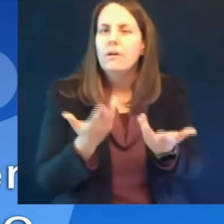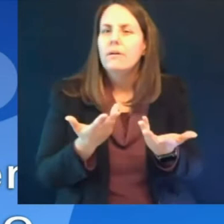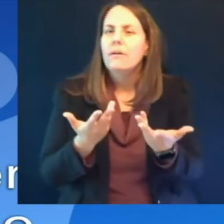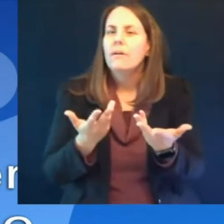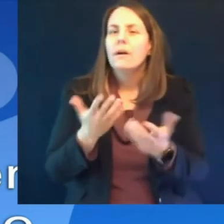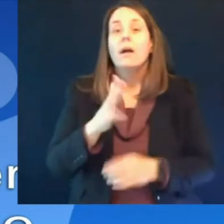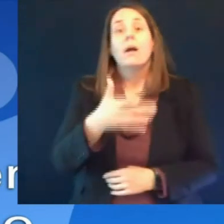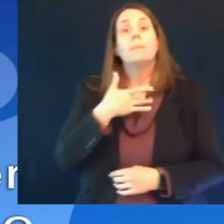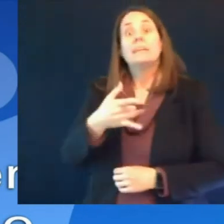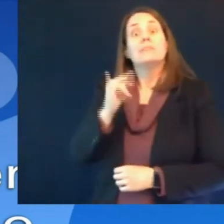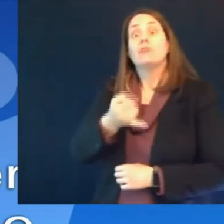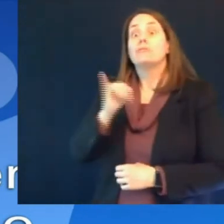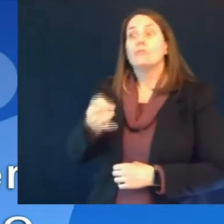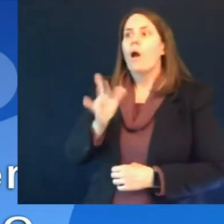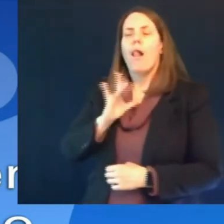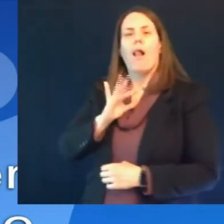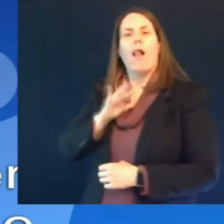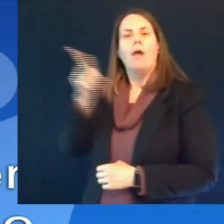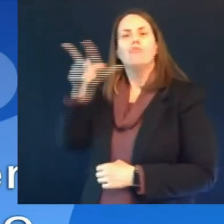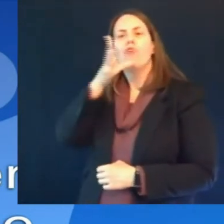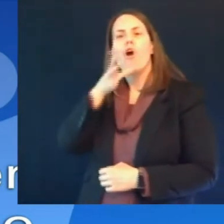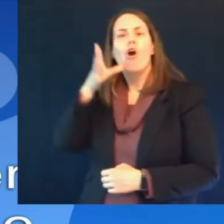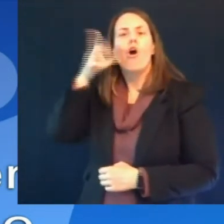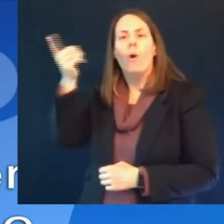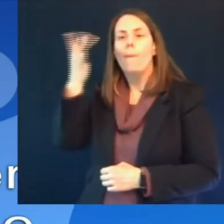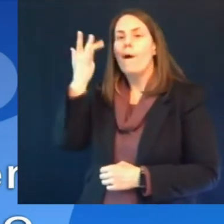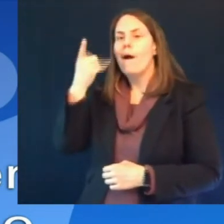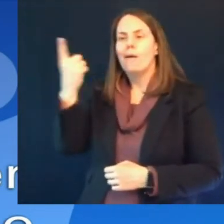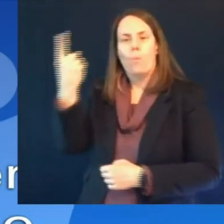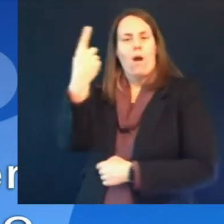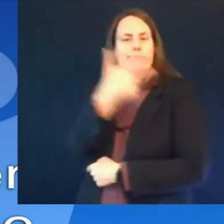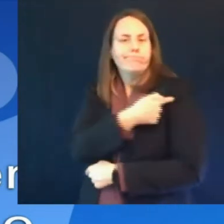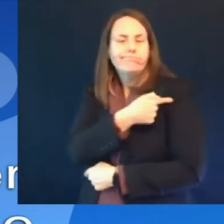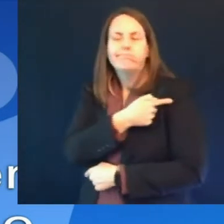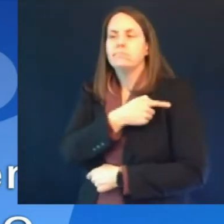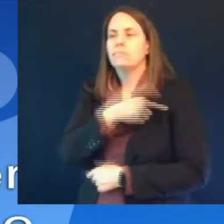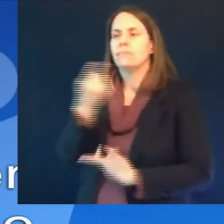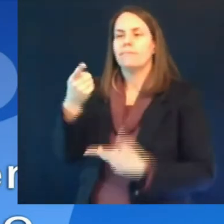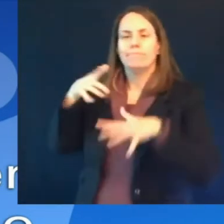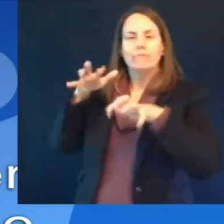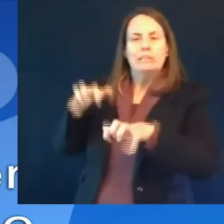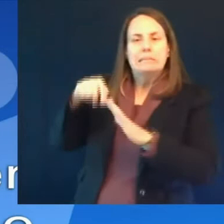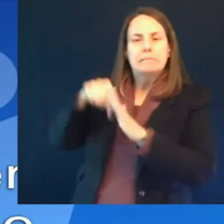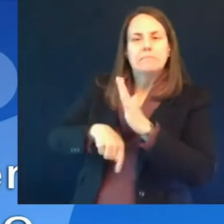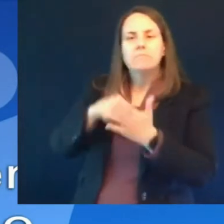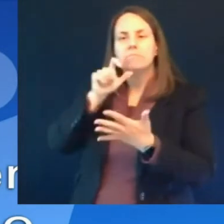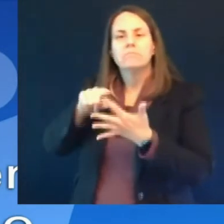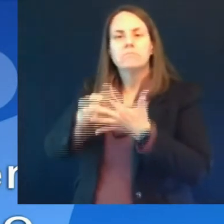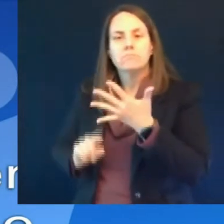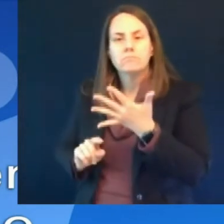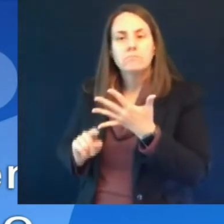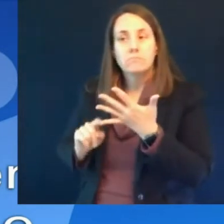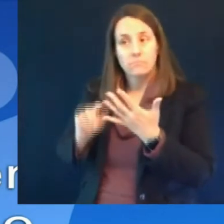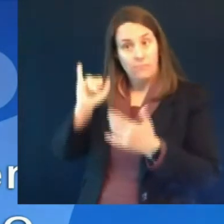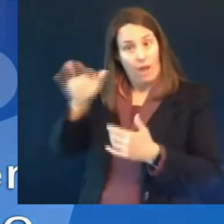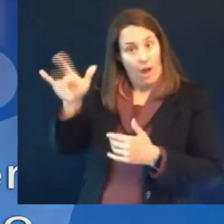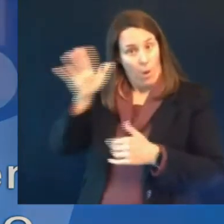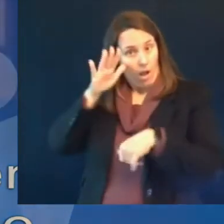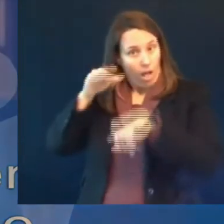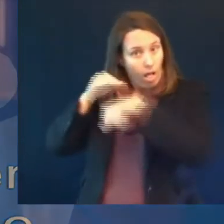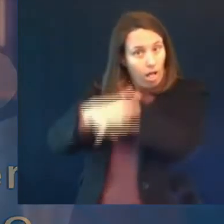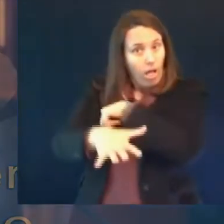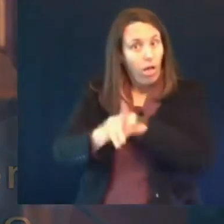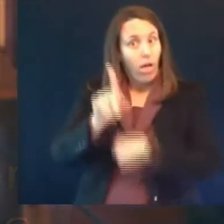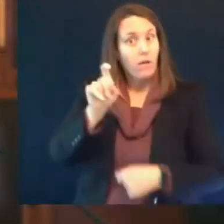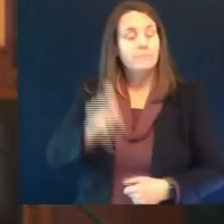getting to rural areas as much or what is the overall impact of this future so i want to be really clear this